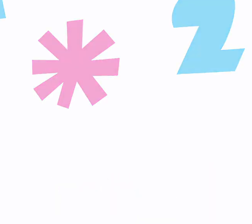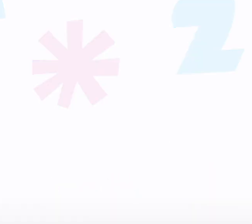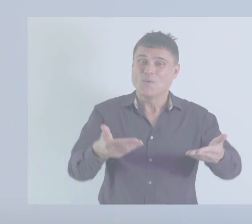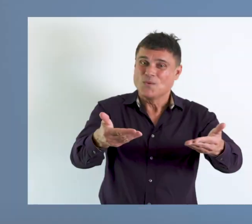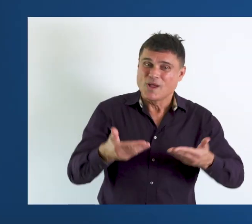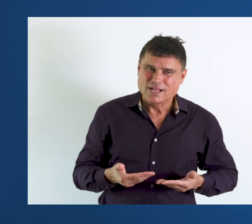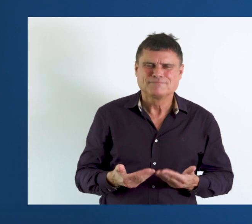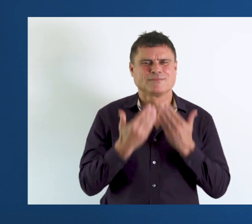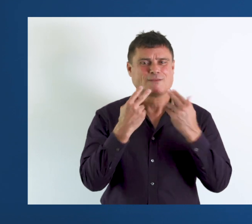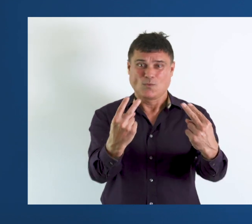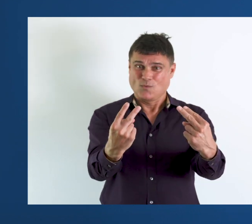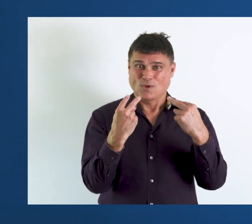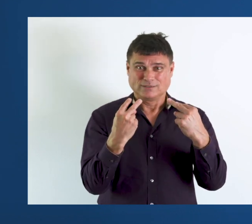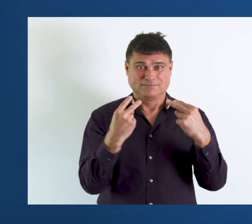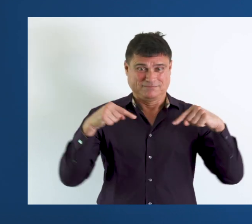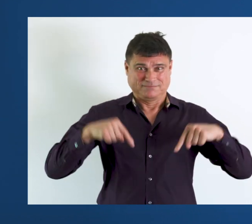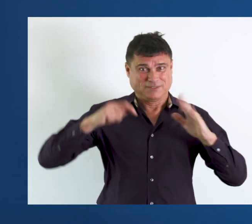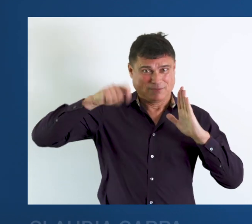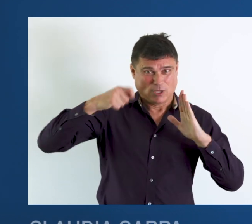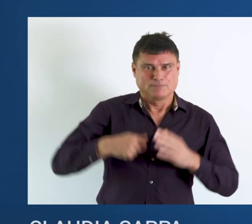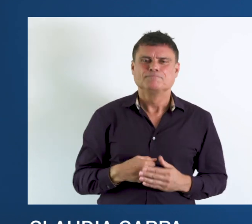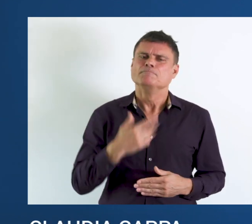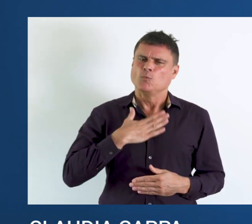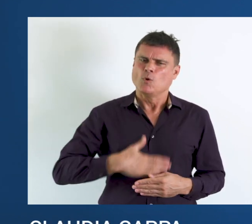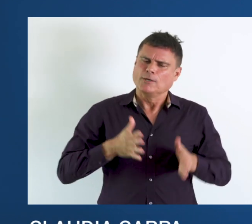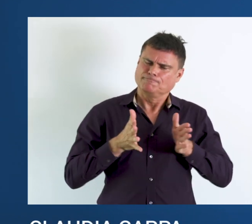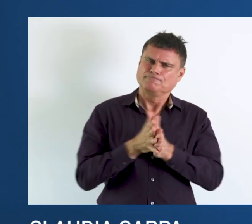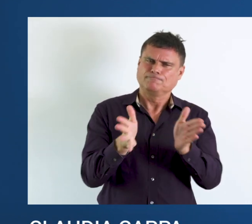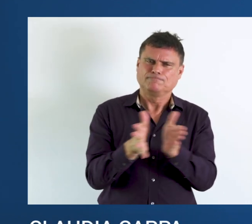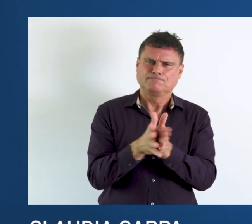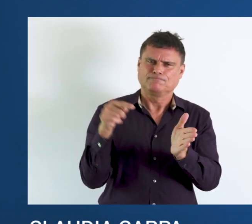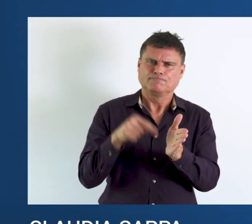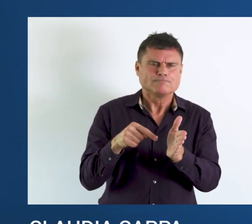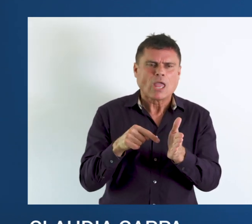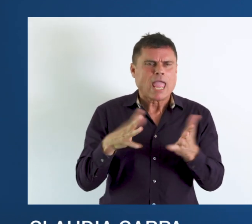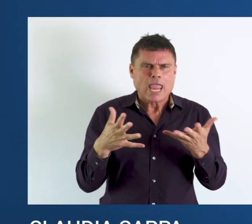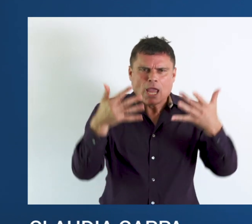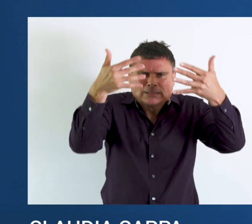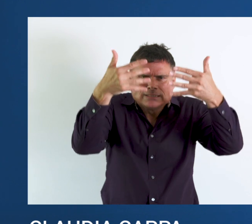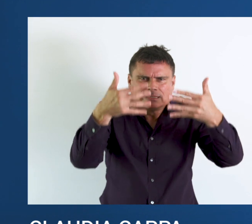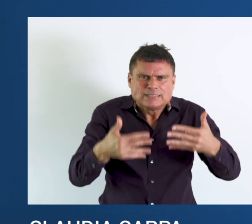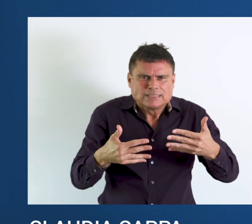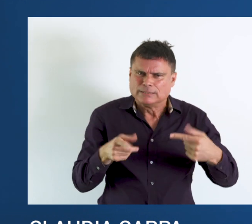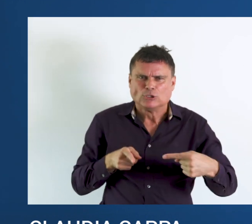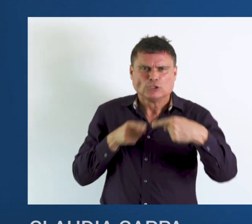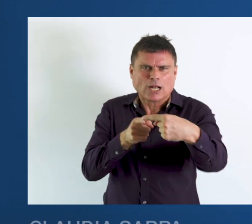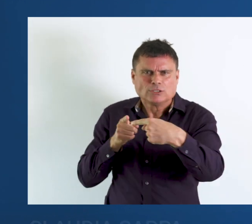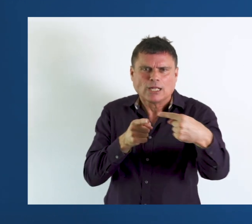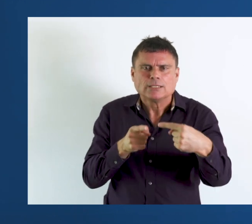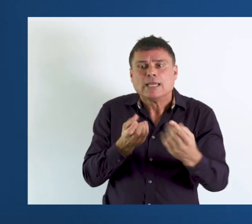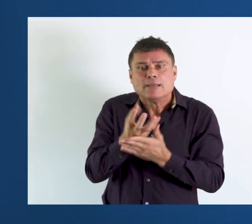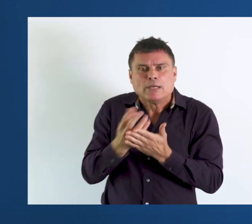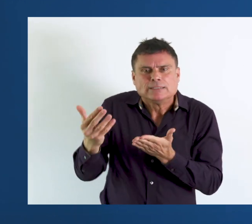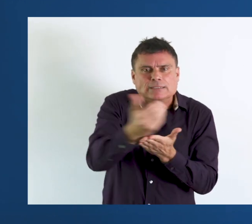Welcome and thanks for watching this video. In this video, would like to talk about measurement challenges related to collecting data